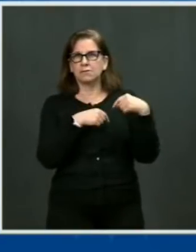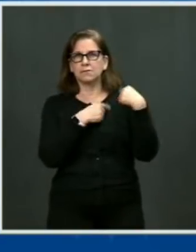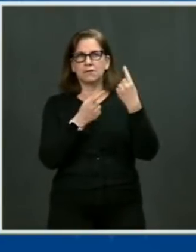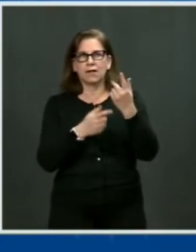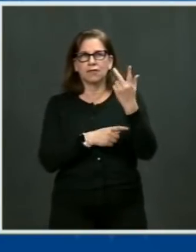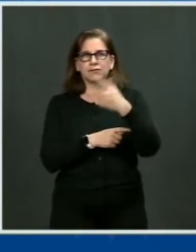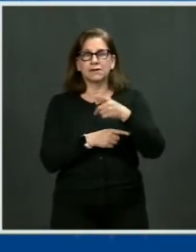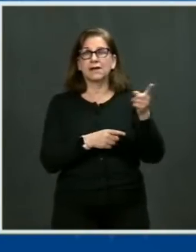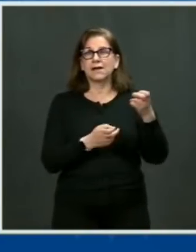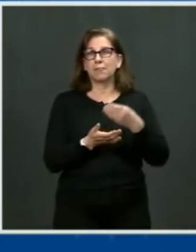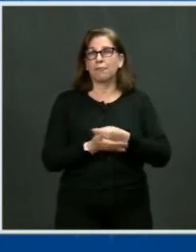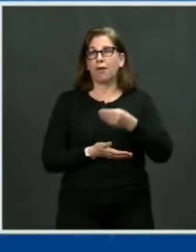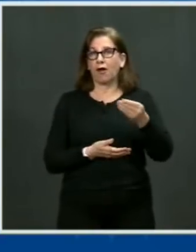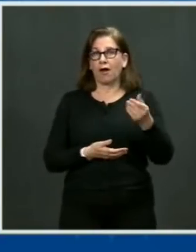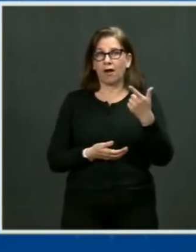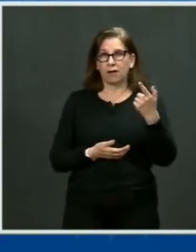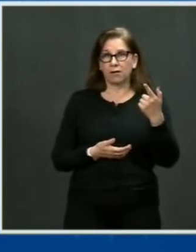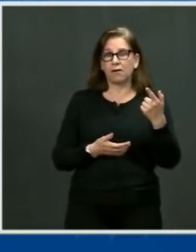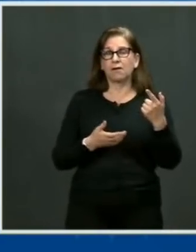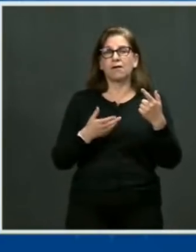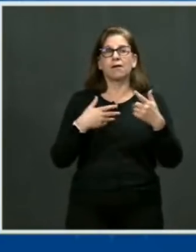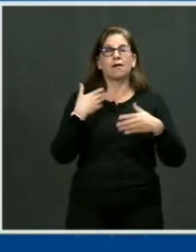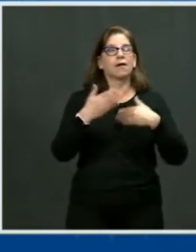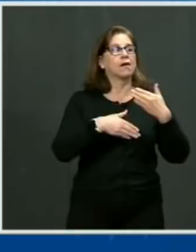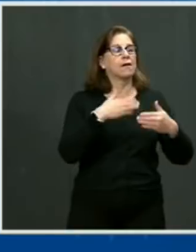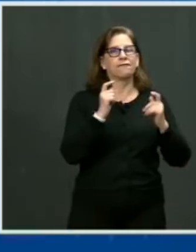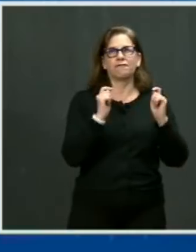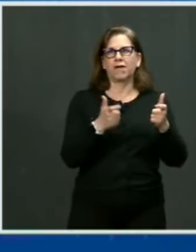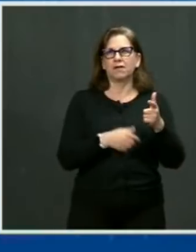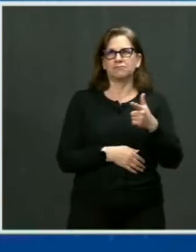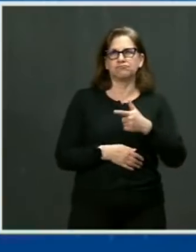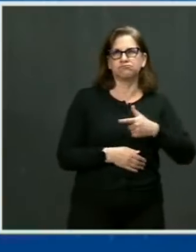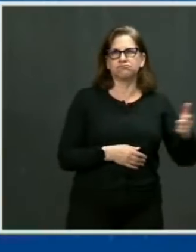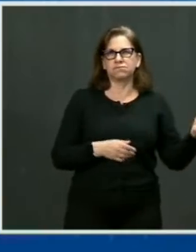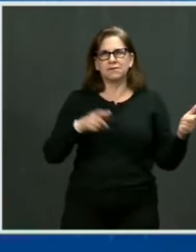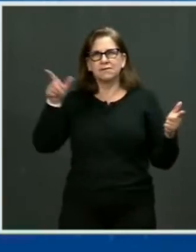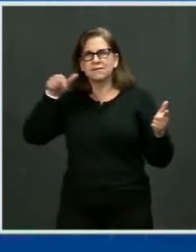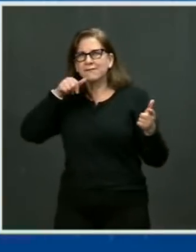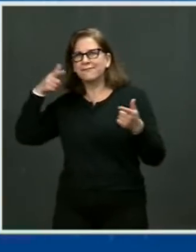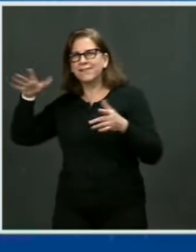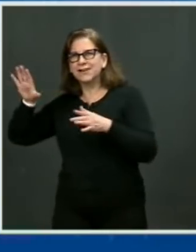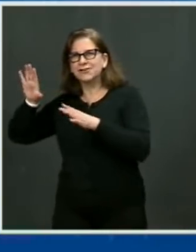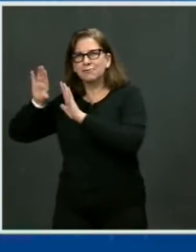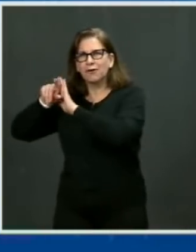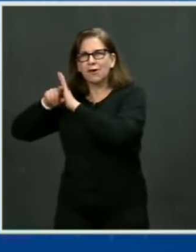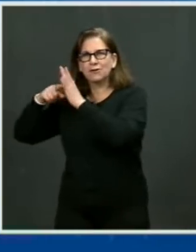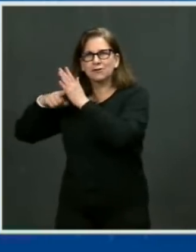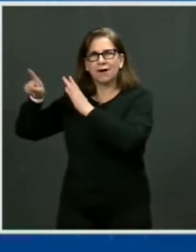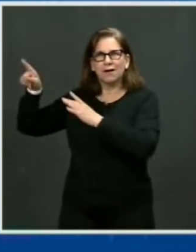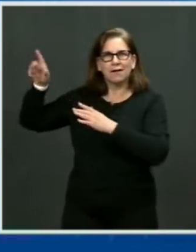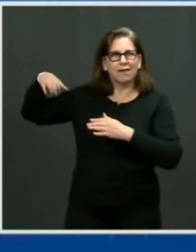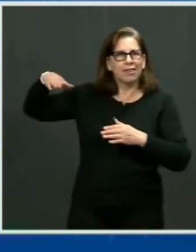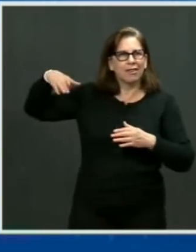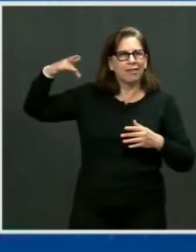There's a process. If it wasn't done in three days, according to the Charleston loophole, you get to buy the gun.